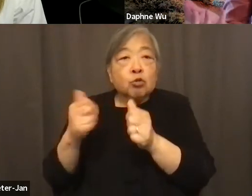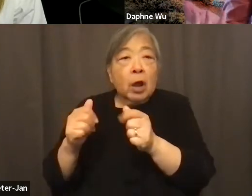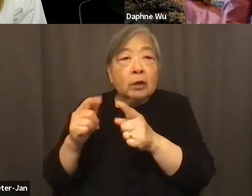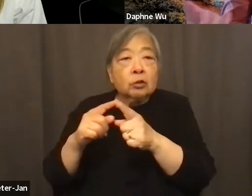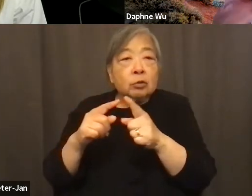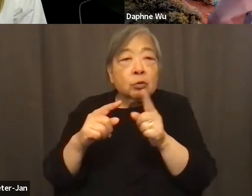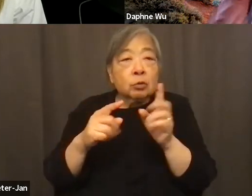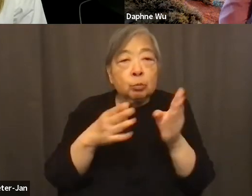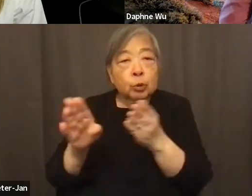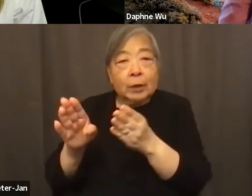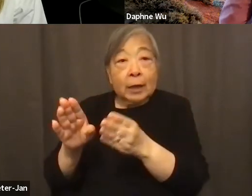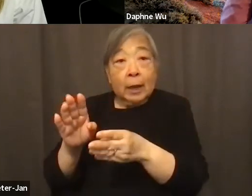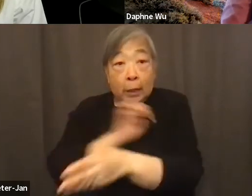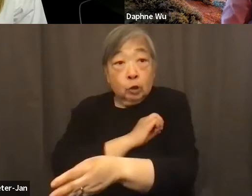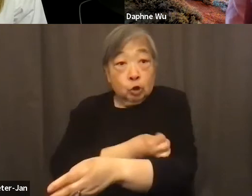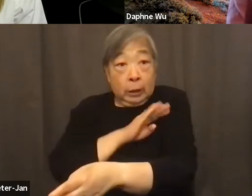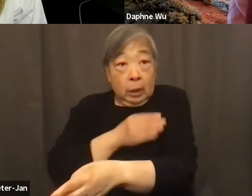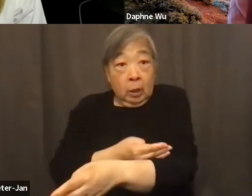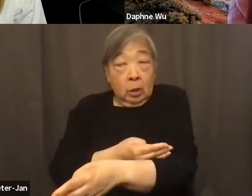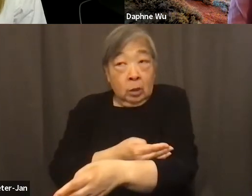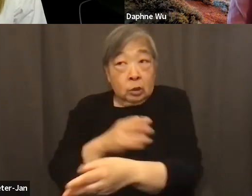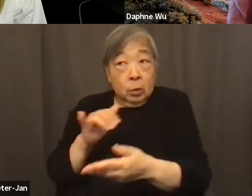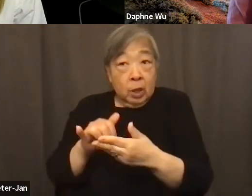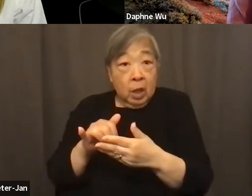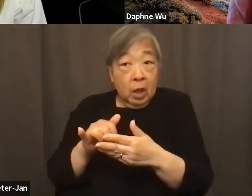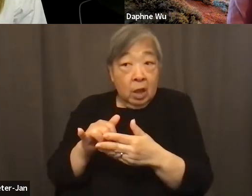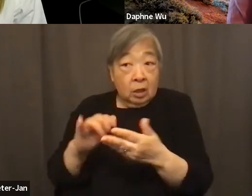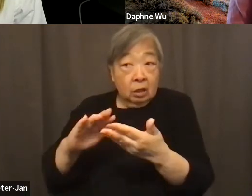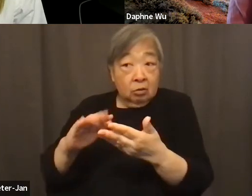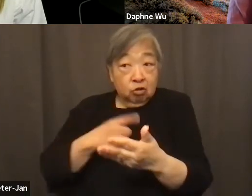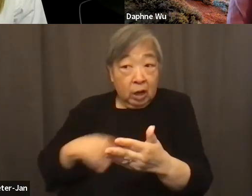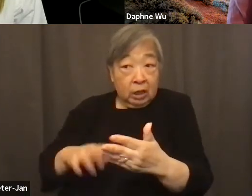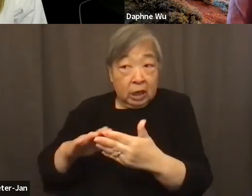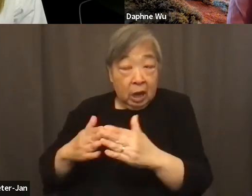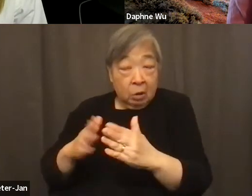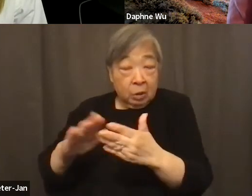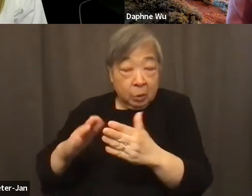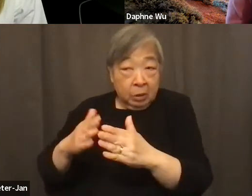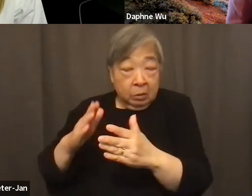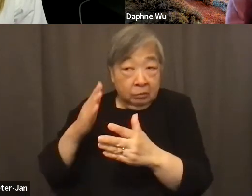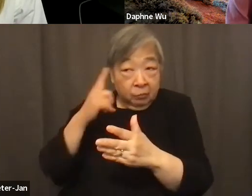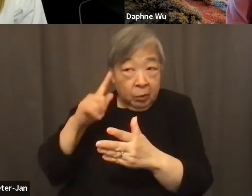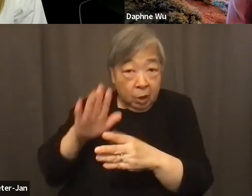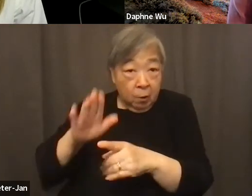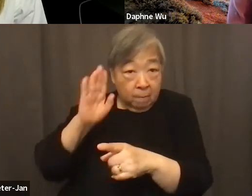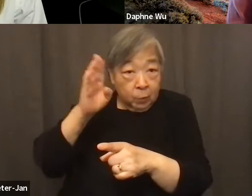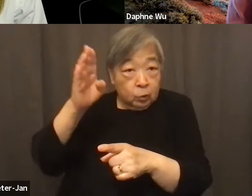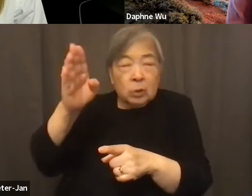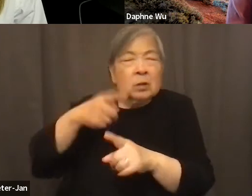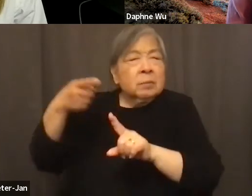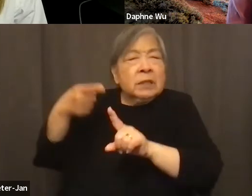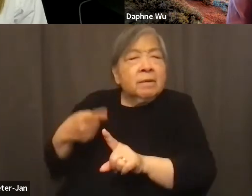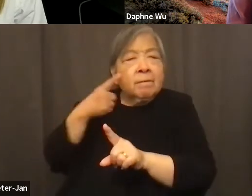we need for the future of communities like Chinatown. And I guess specifically for Oakland Chinatown,